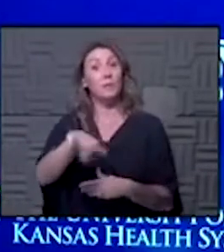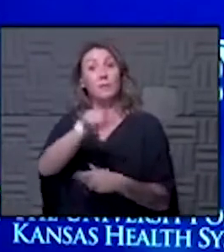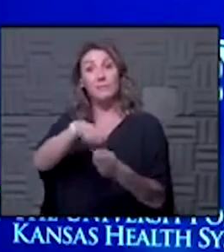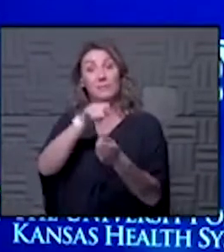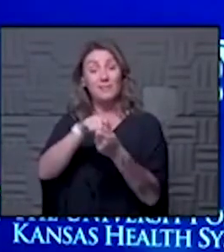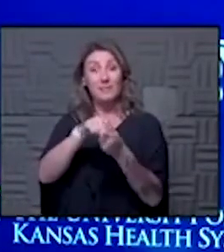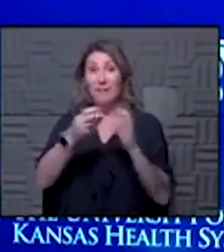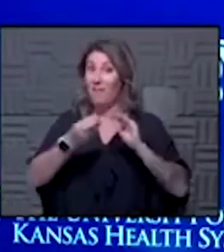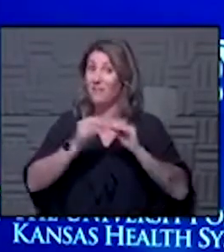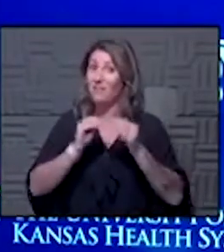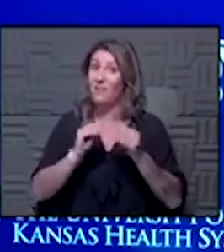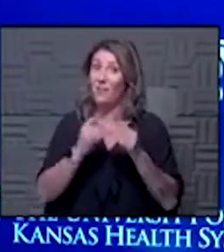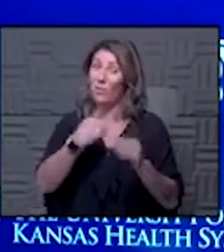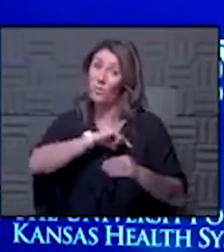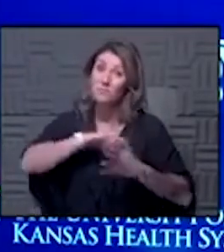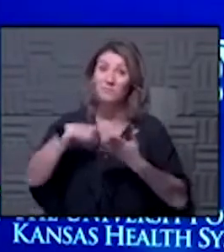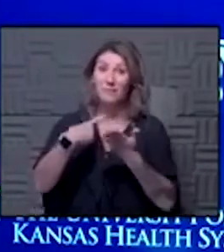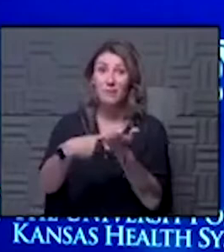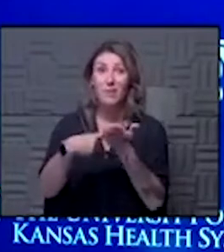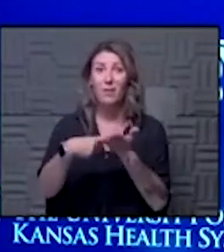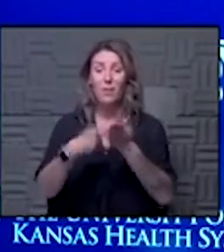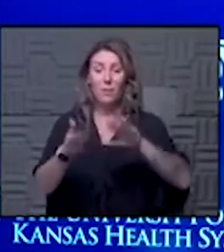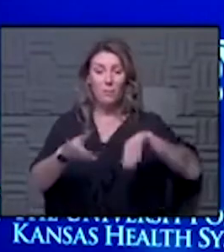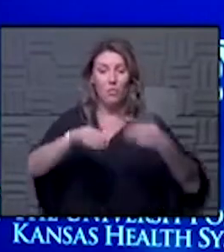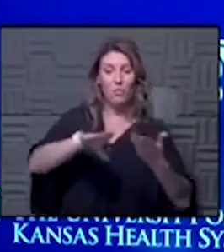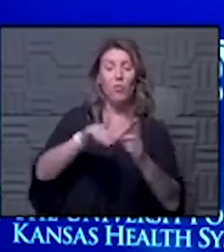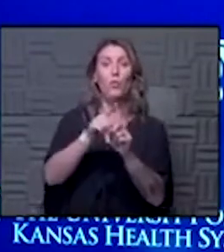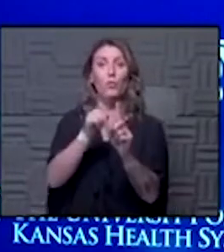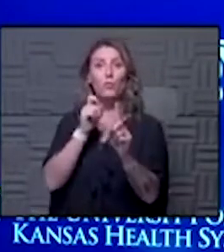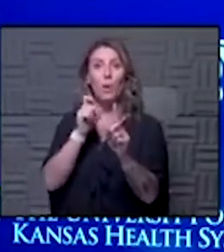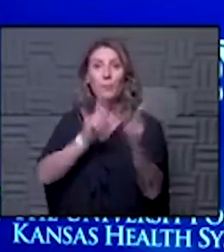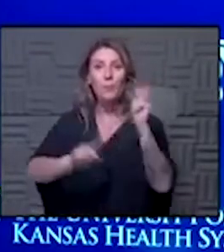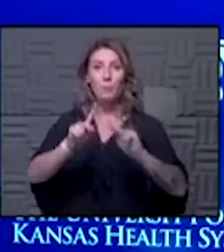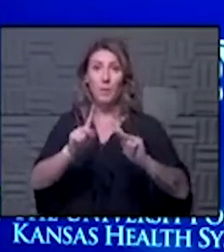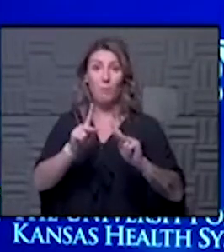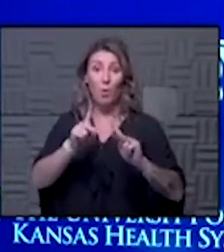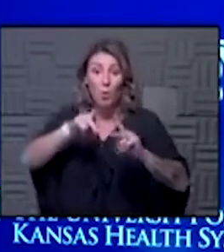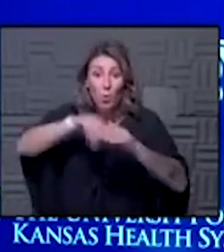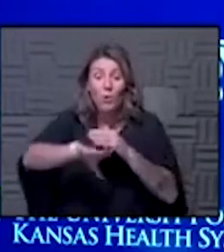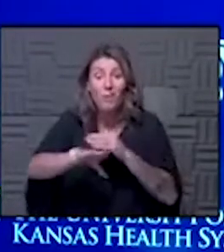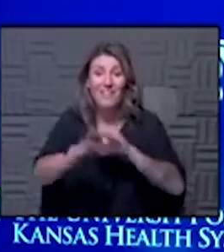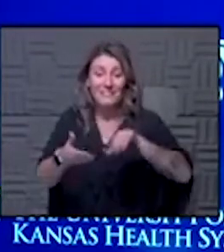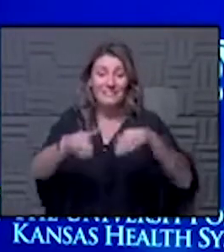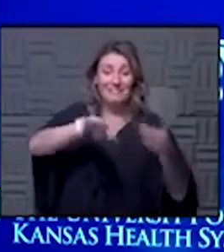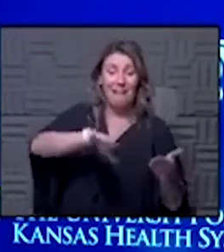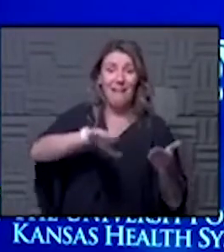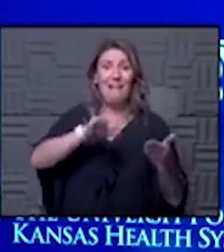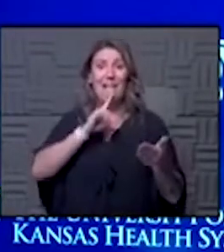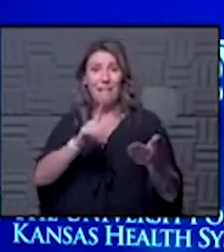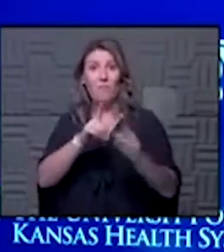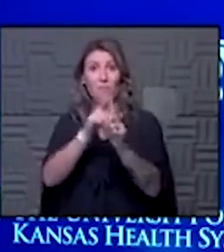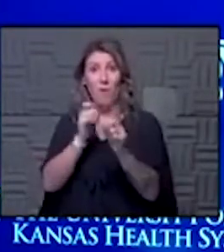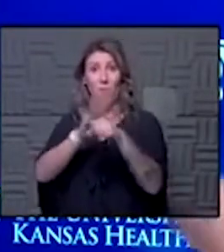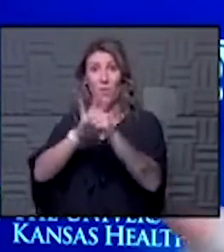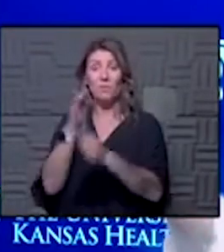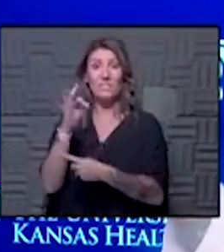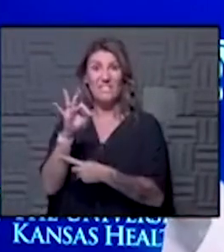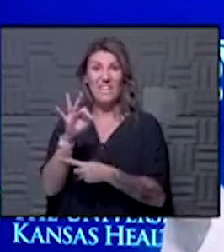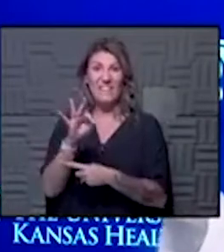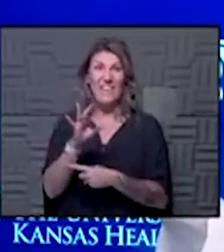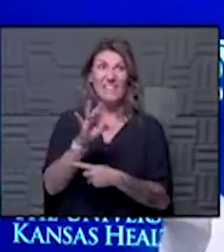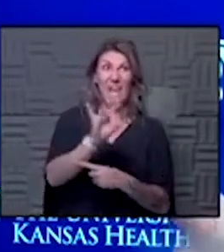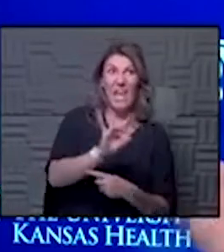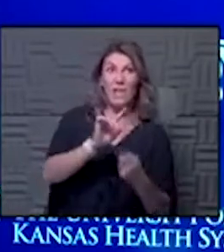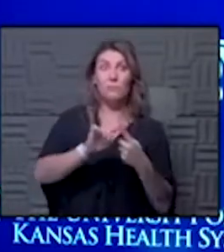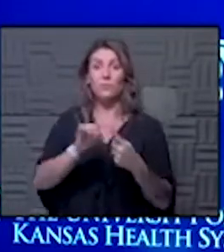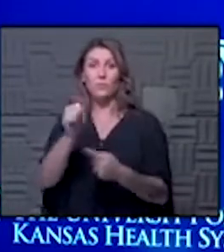is we are our mortality rate from the people who come in and die with COVID runs eight to ten percent that is about five times higher